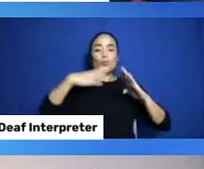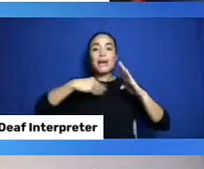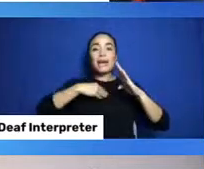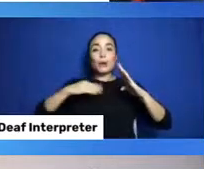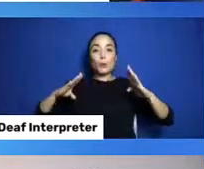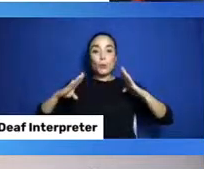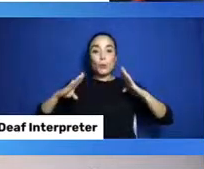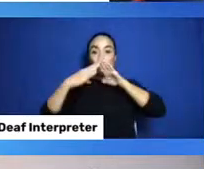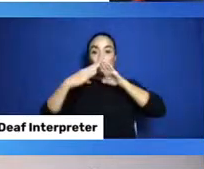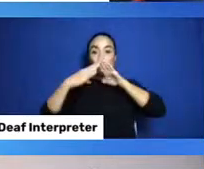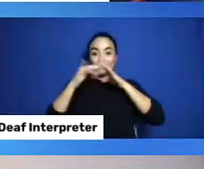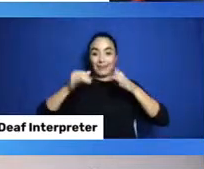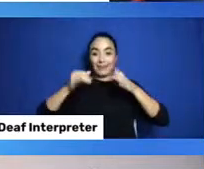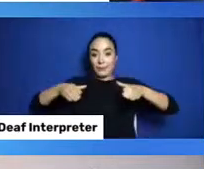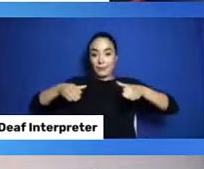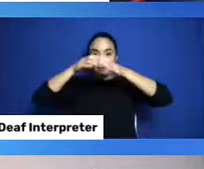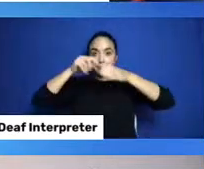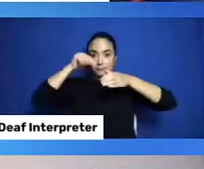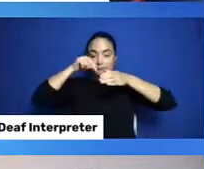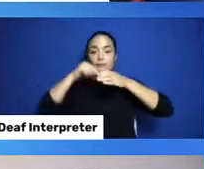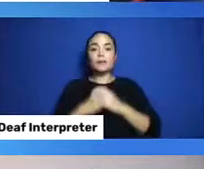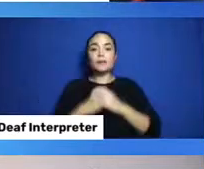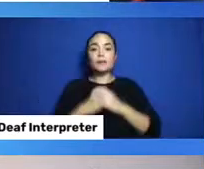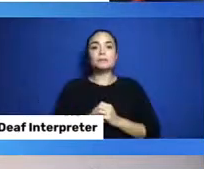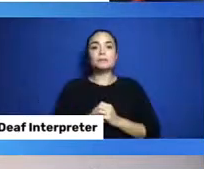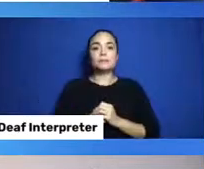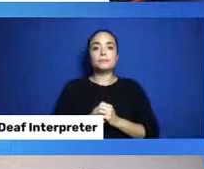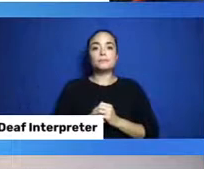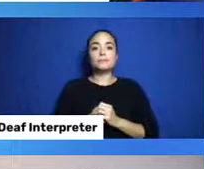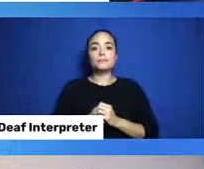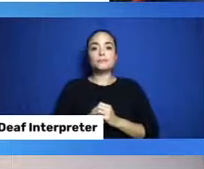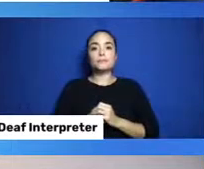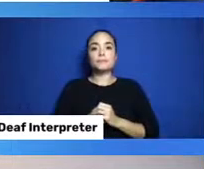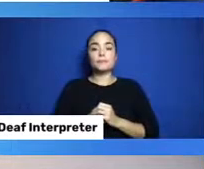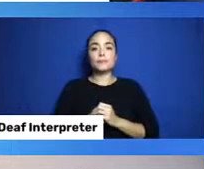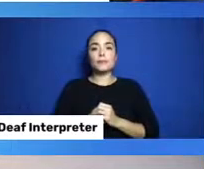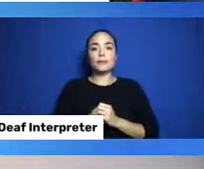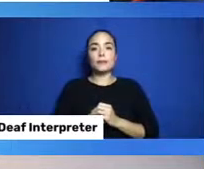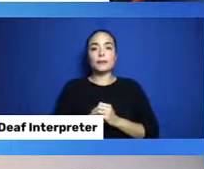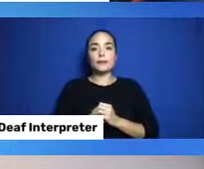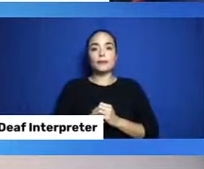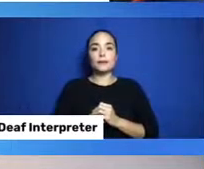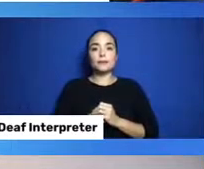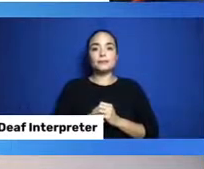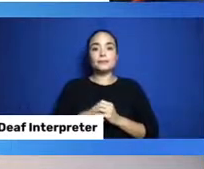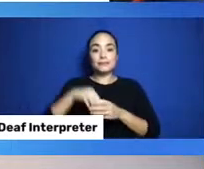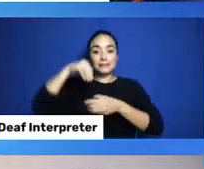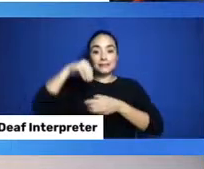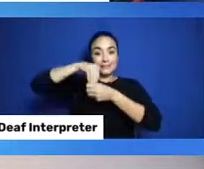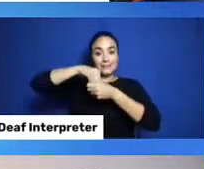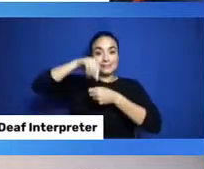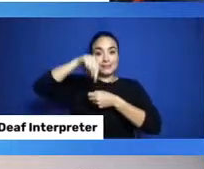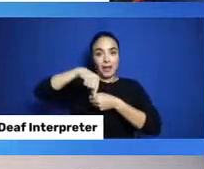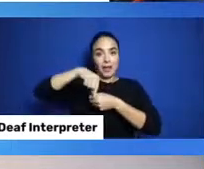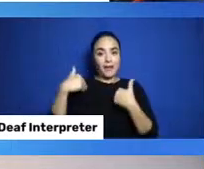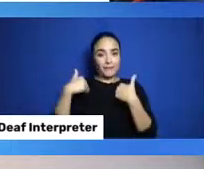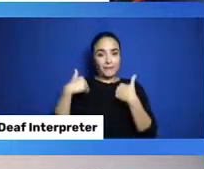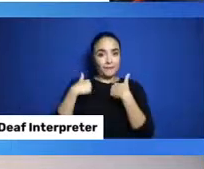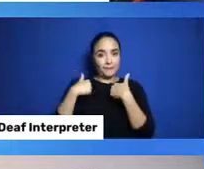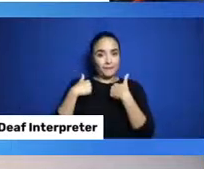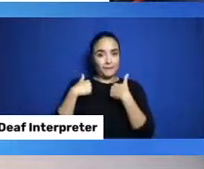Okay. And, inside the teepee, we have short orange line here